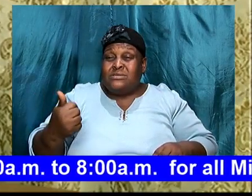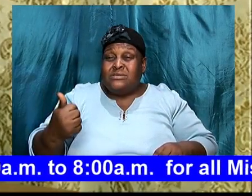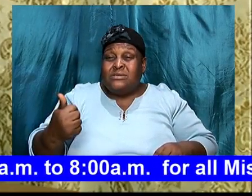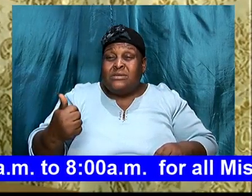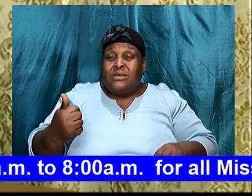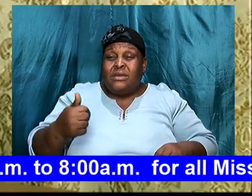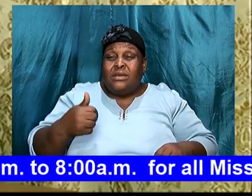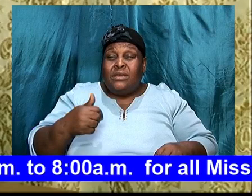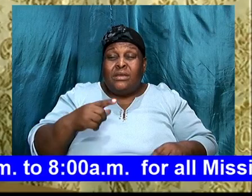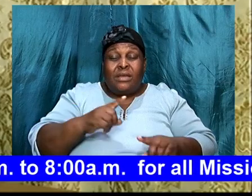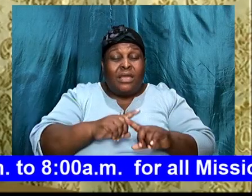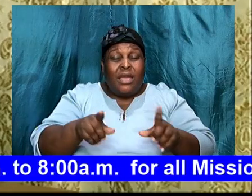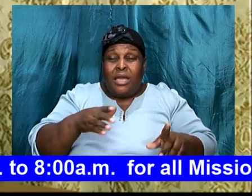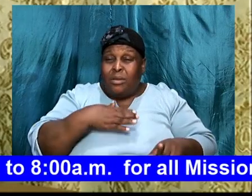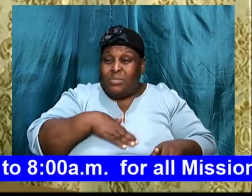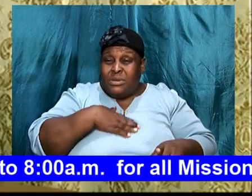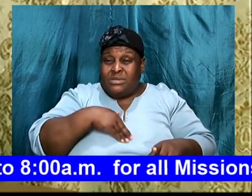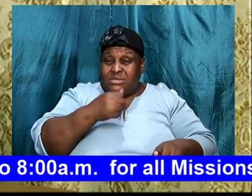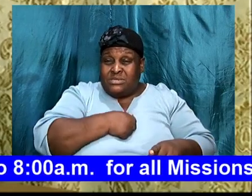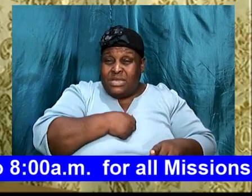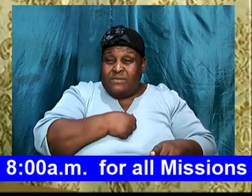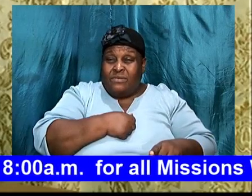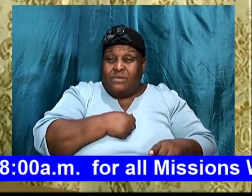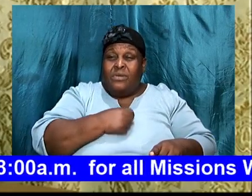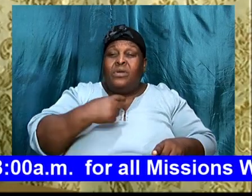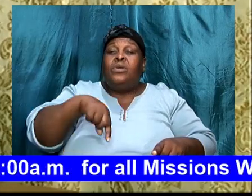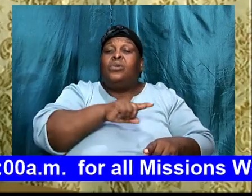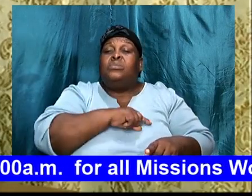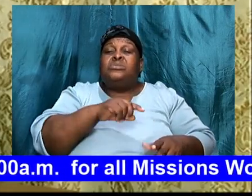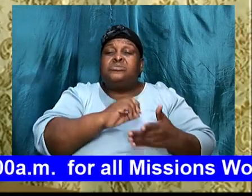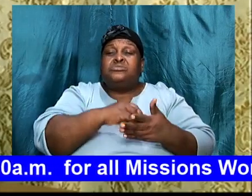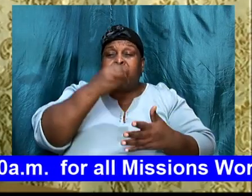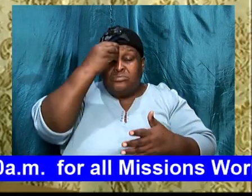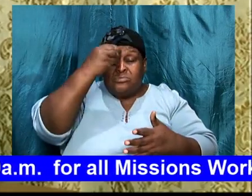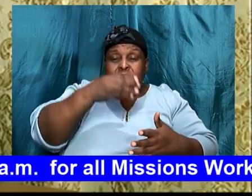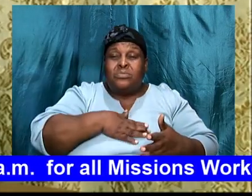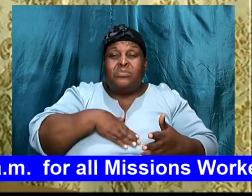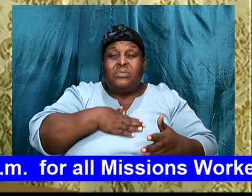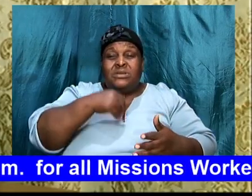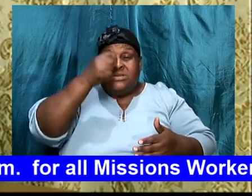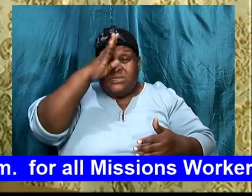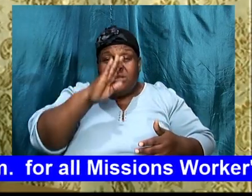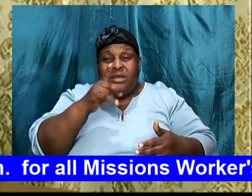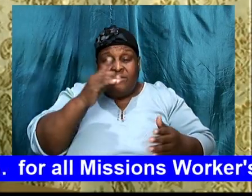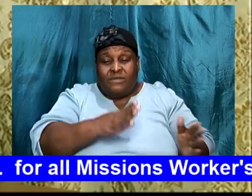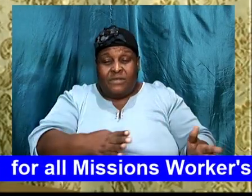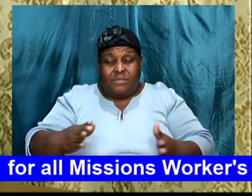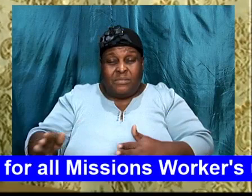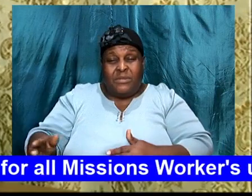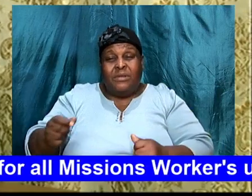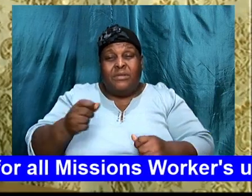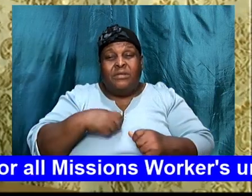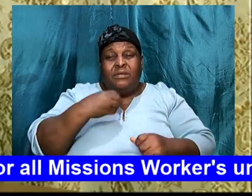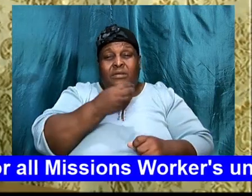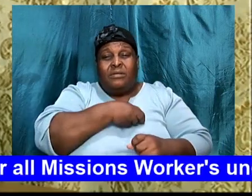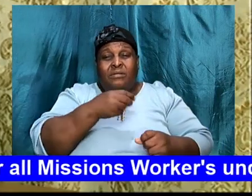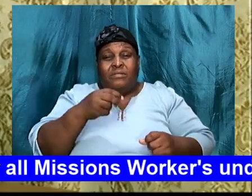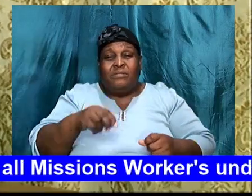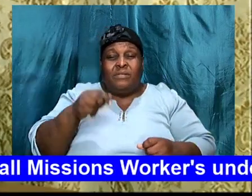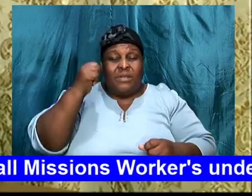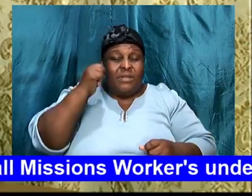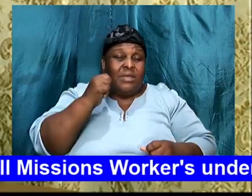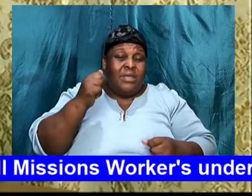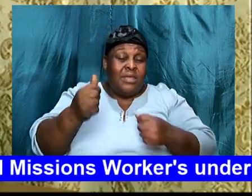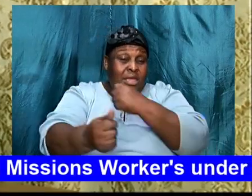if we want to discover, his will, for our life. And, Abraham, pleased his wife,